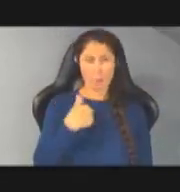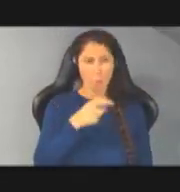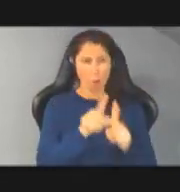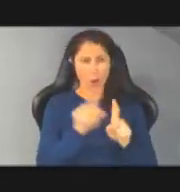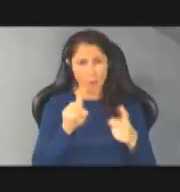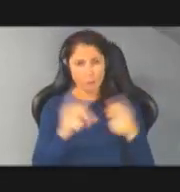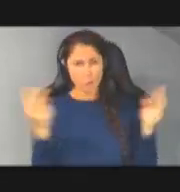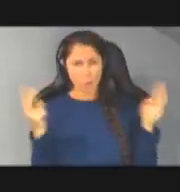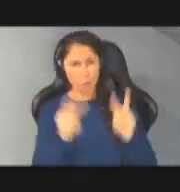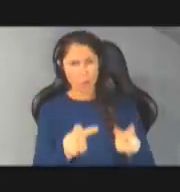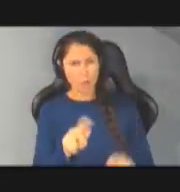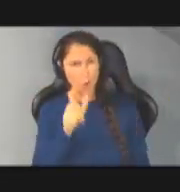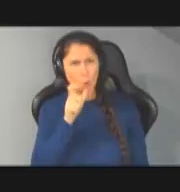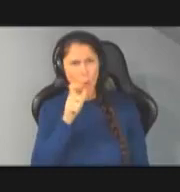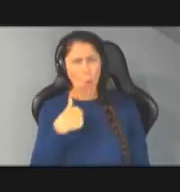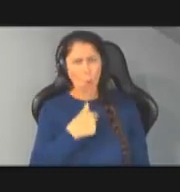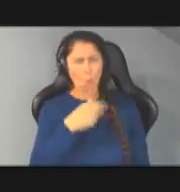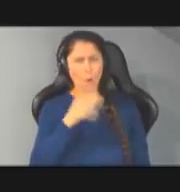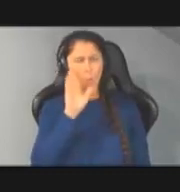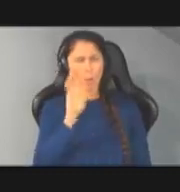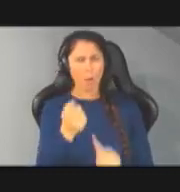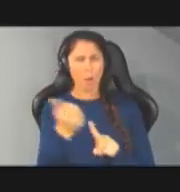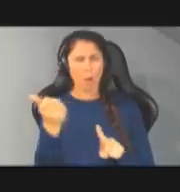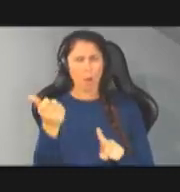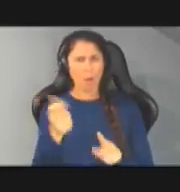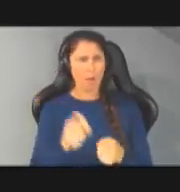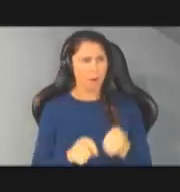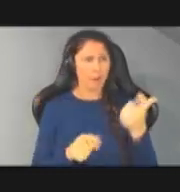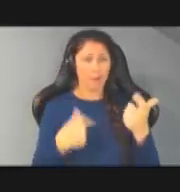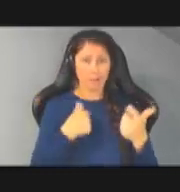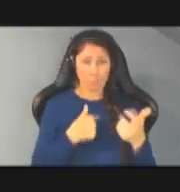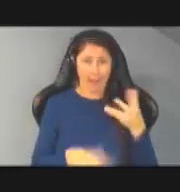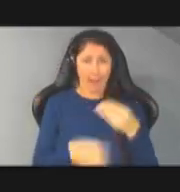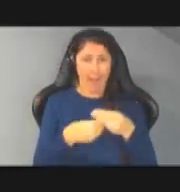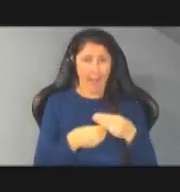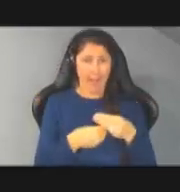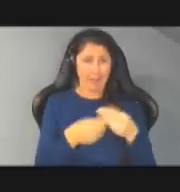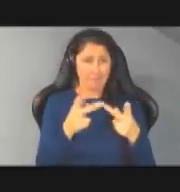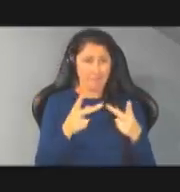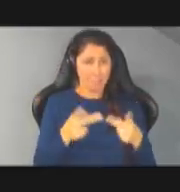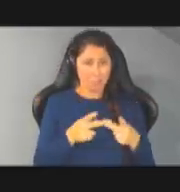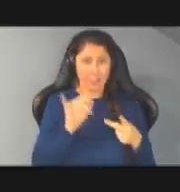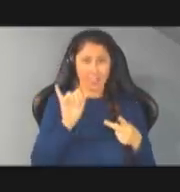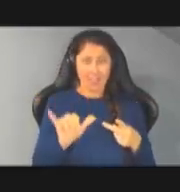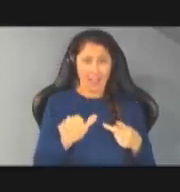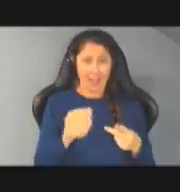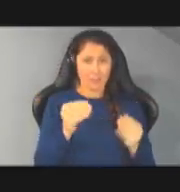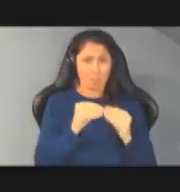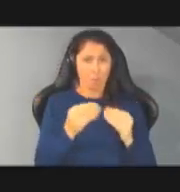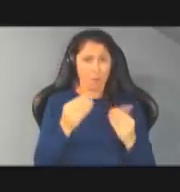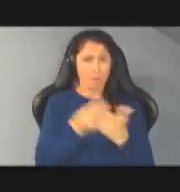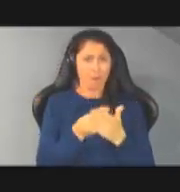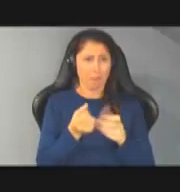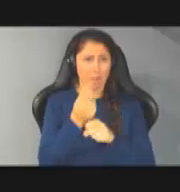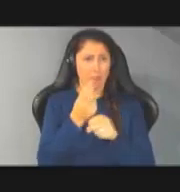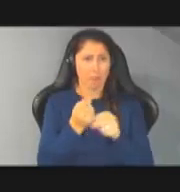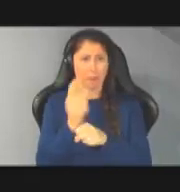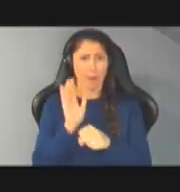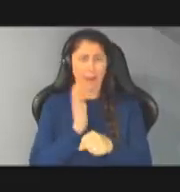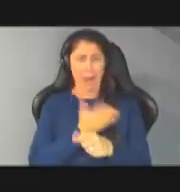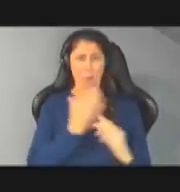who we're going to cut because if we just start add positions those are carrying costs for every year our balance are